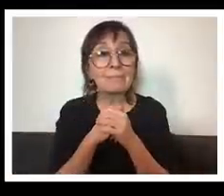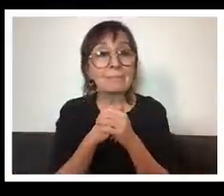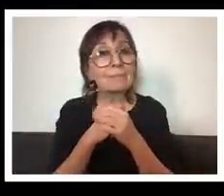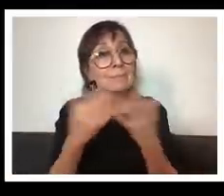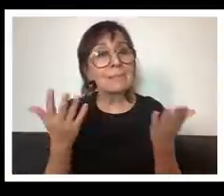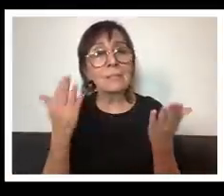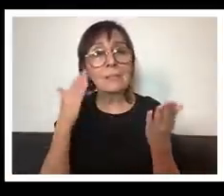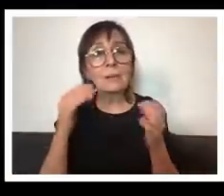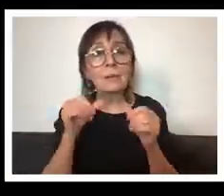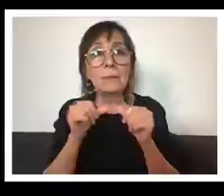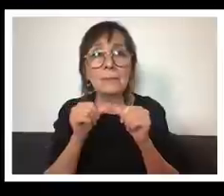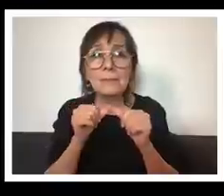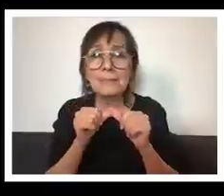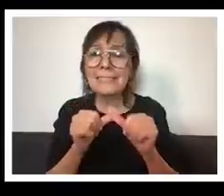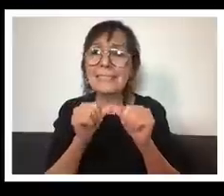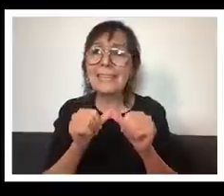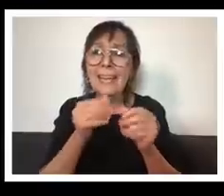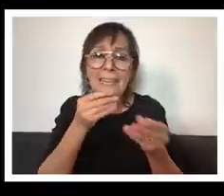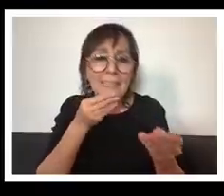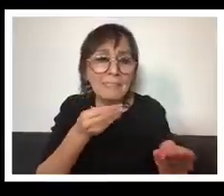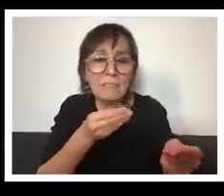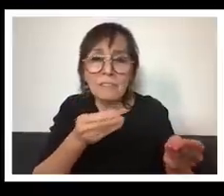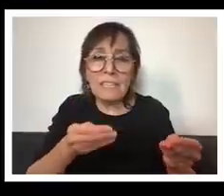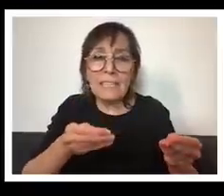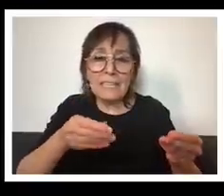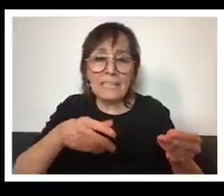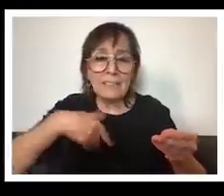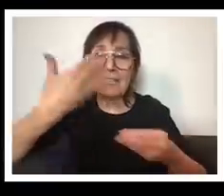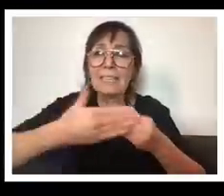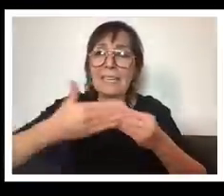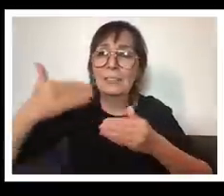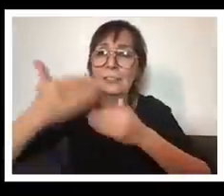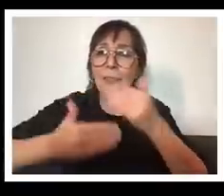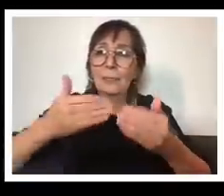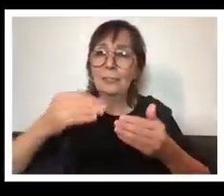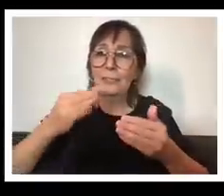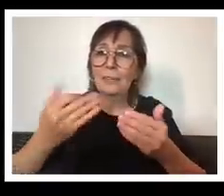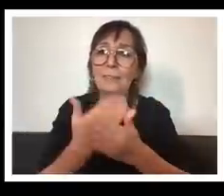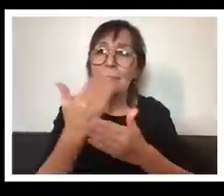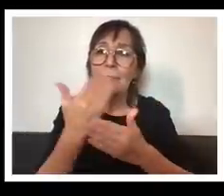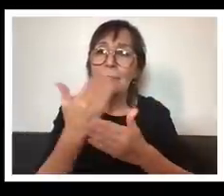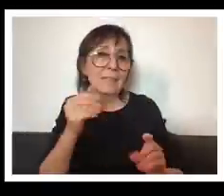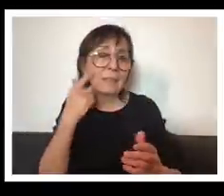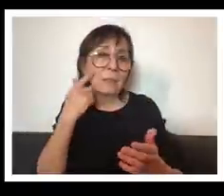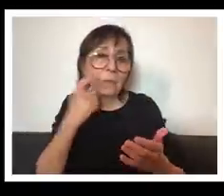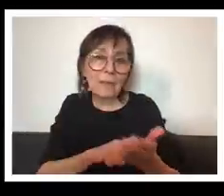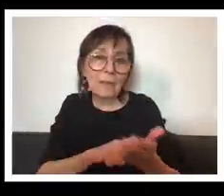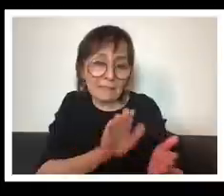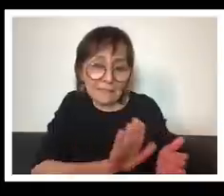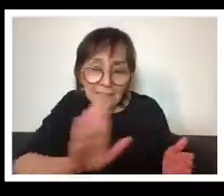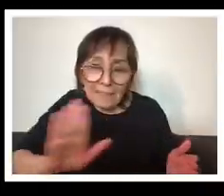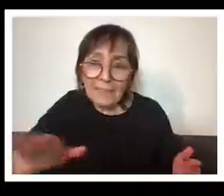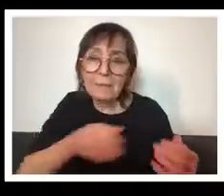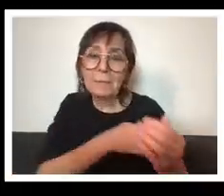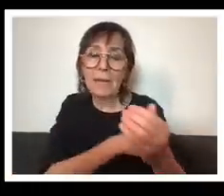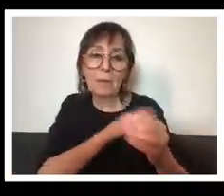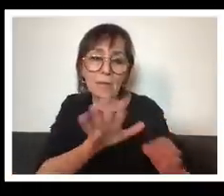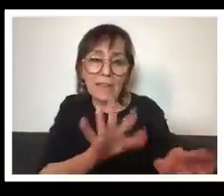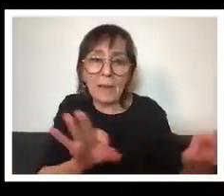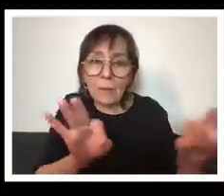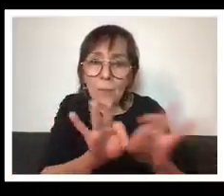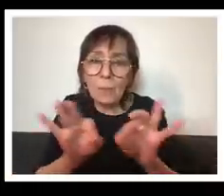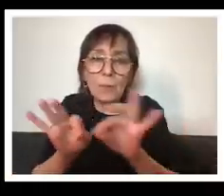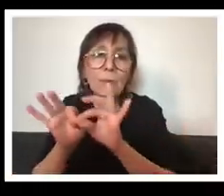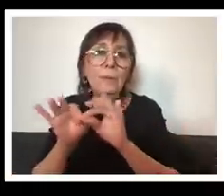know sustain and feed just this whole new generation of activists coming in recognizing their power and their worth and um